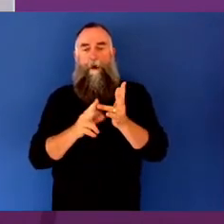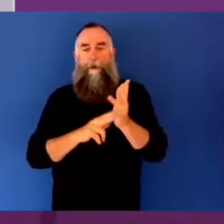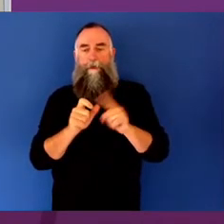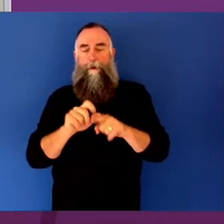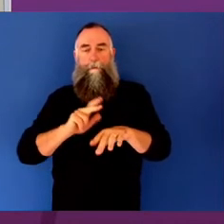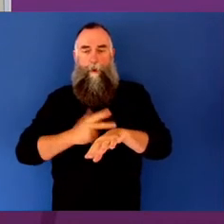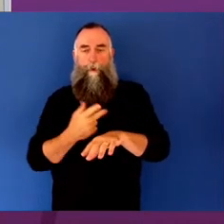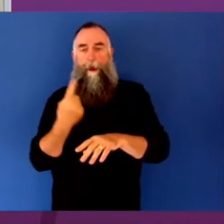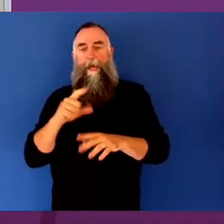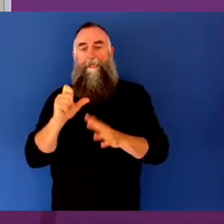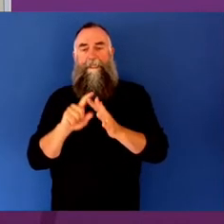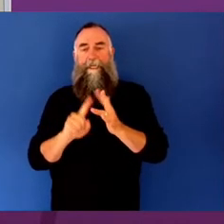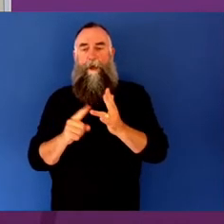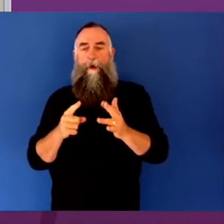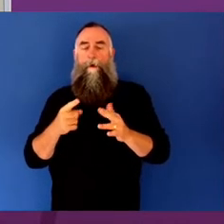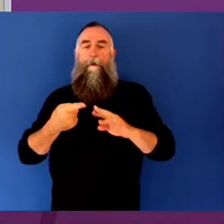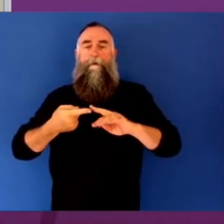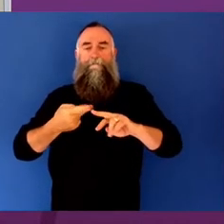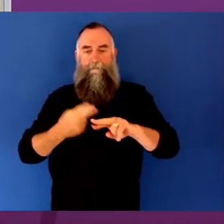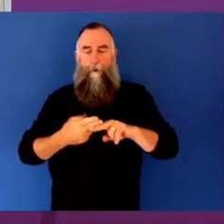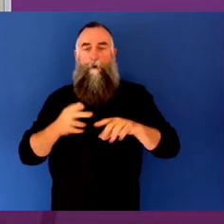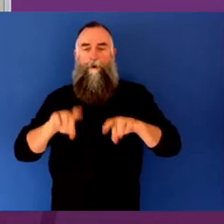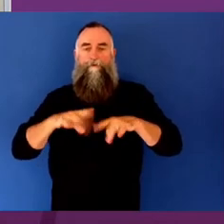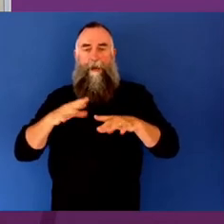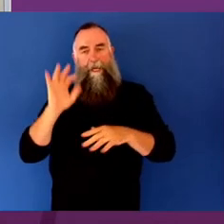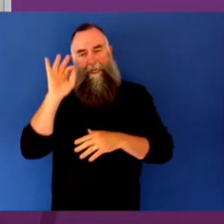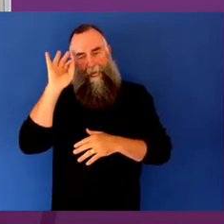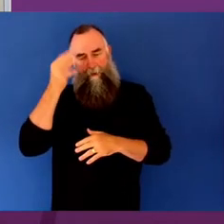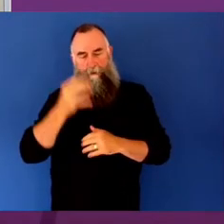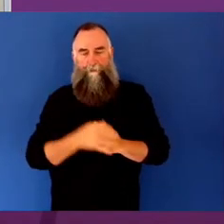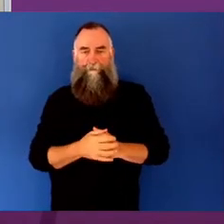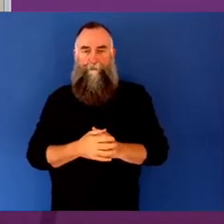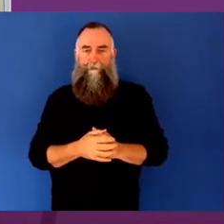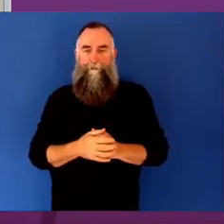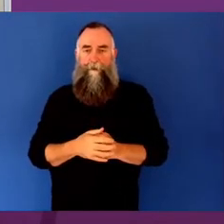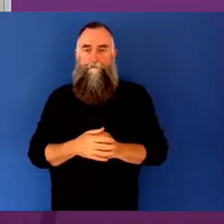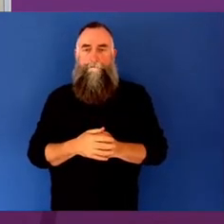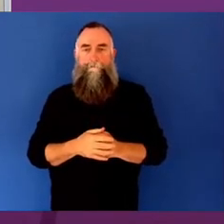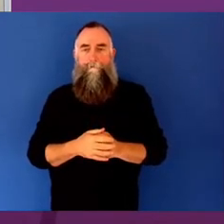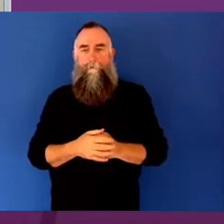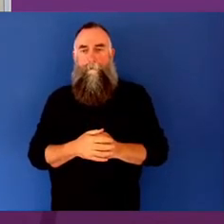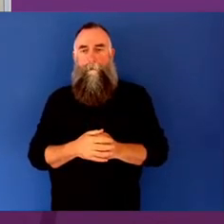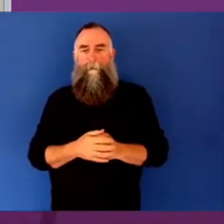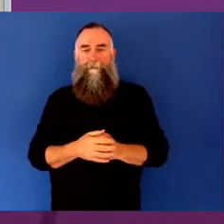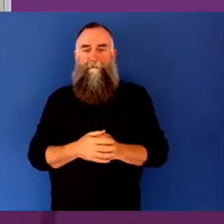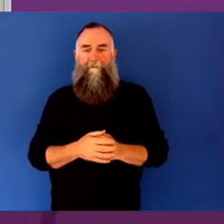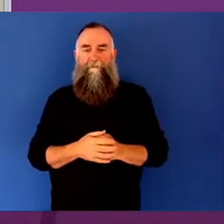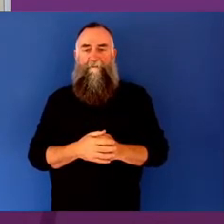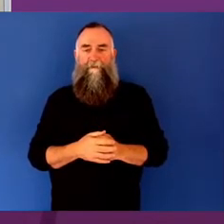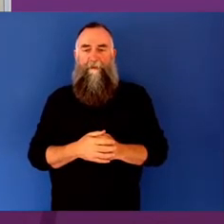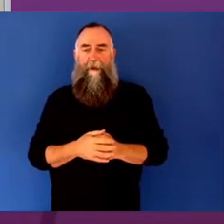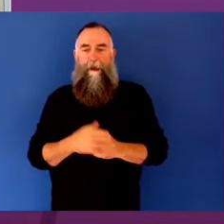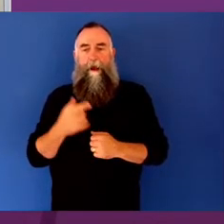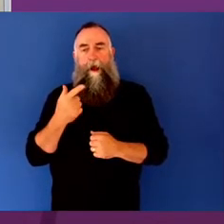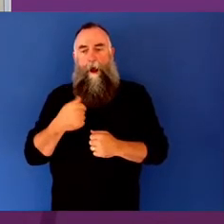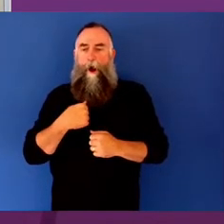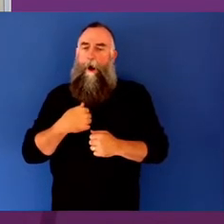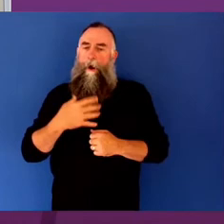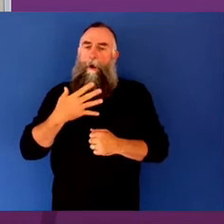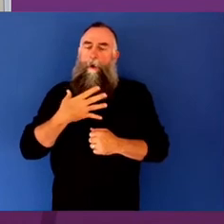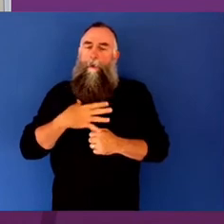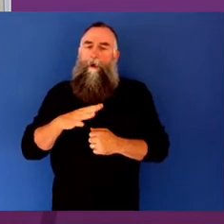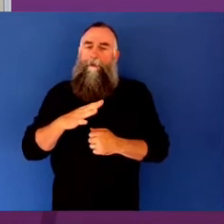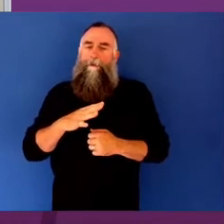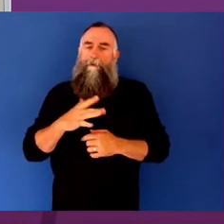Can I kick off by giving you a little bit more information about Marianne? Let me introduce you to her